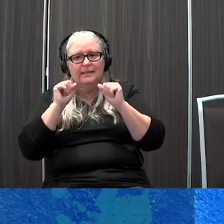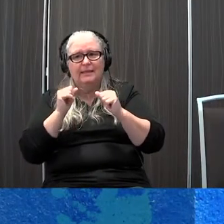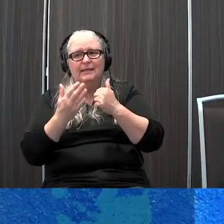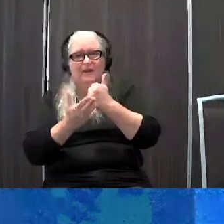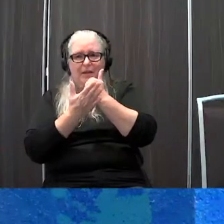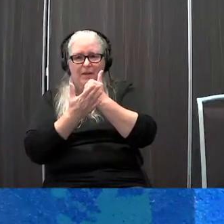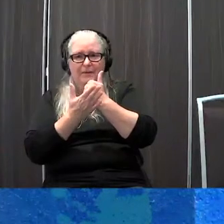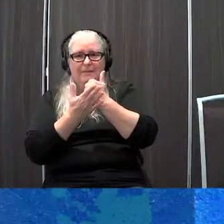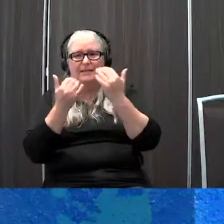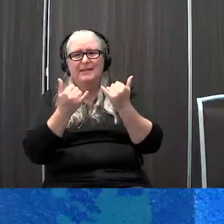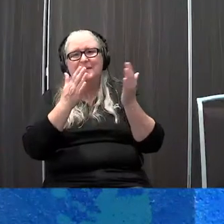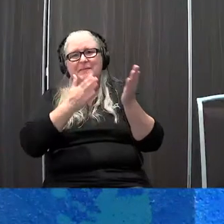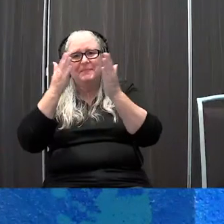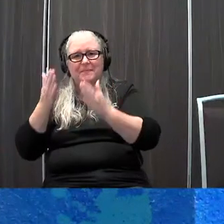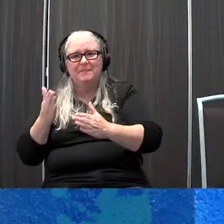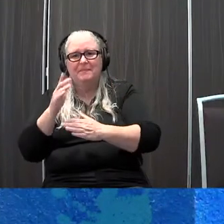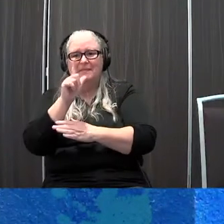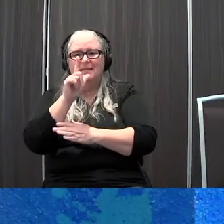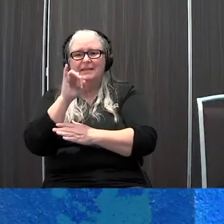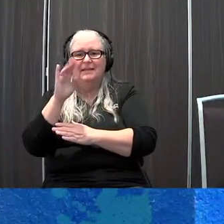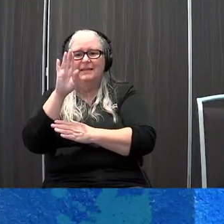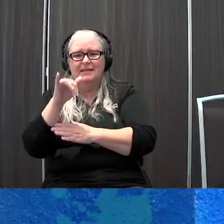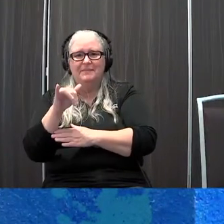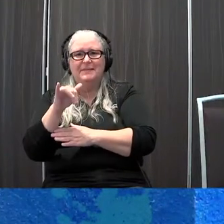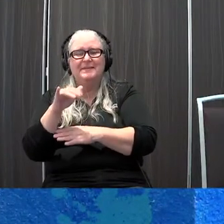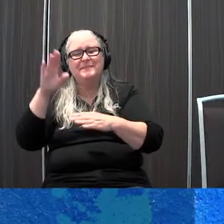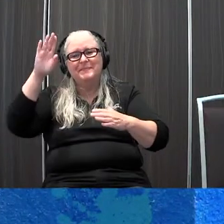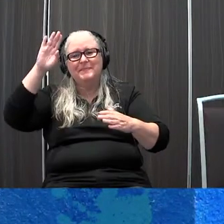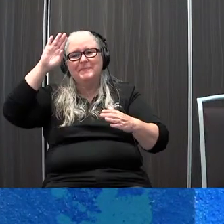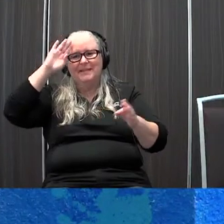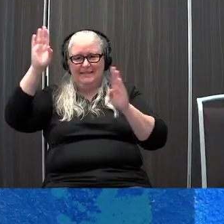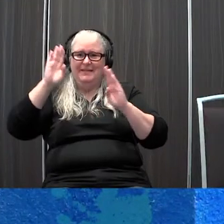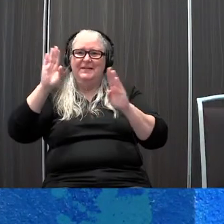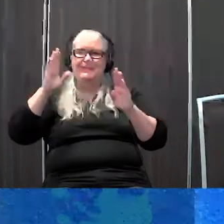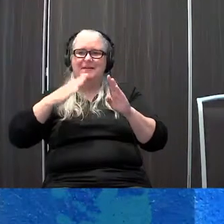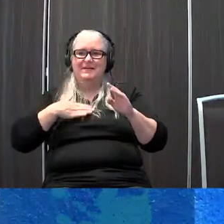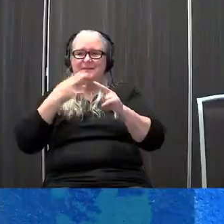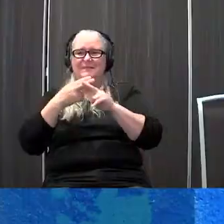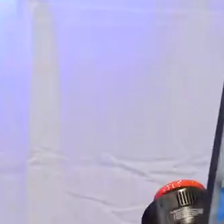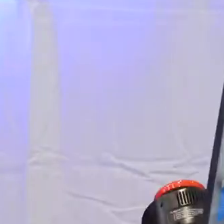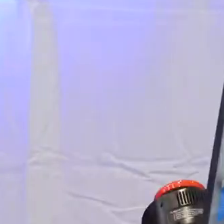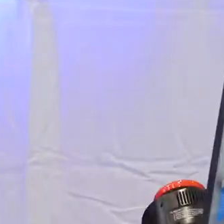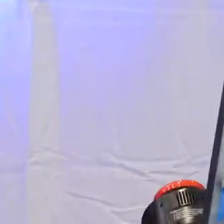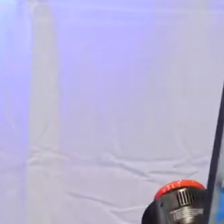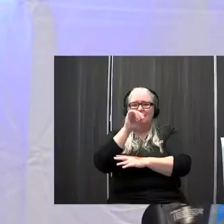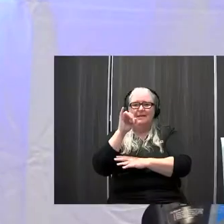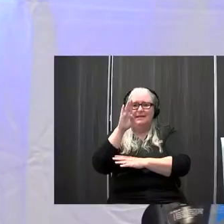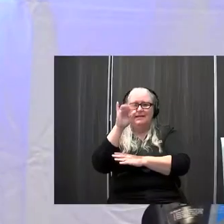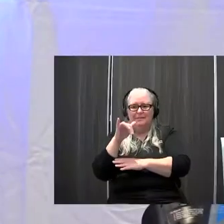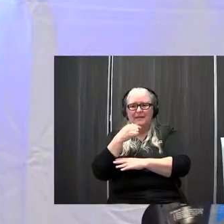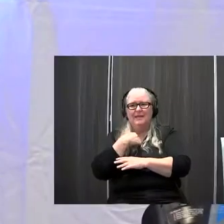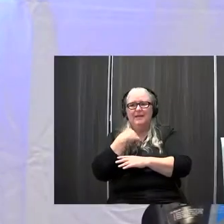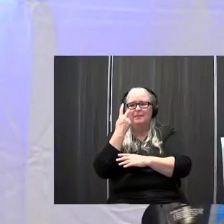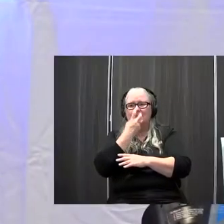all right now we'll transition to Libby Hello, I am Libby Willig-Krolner I'm a speech language pathologist at the